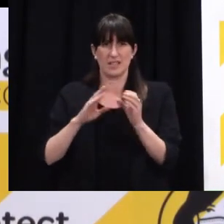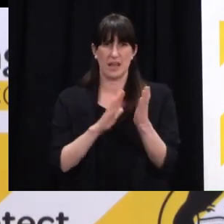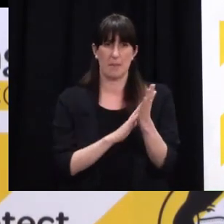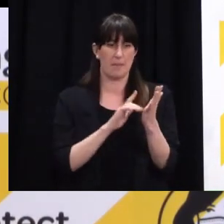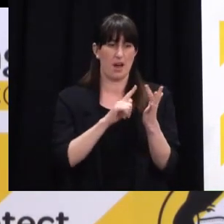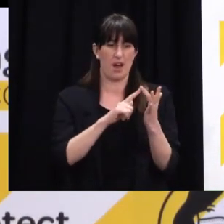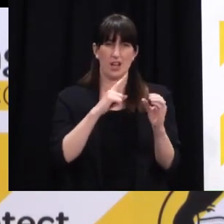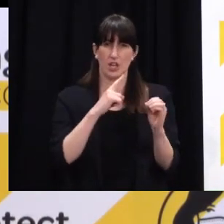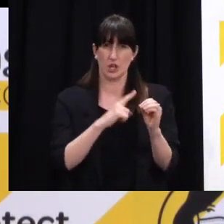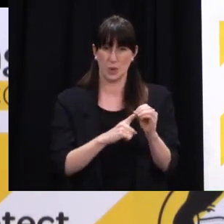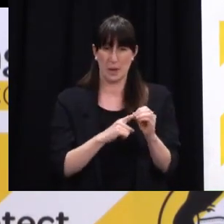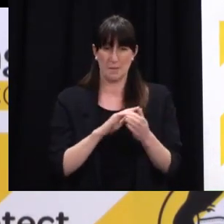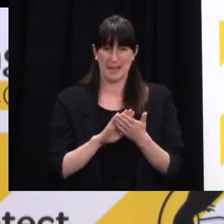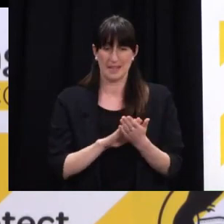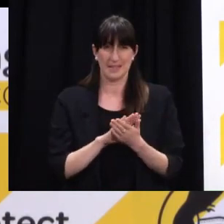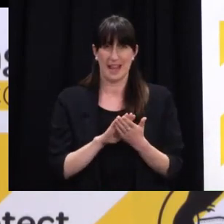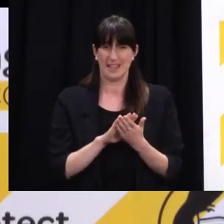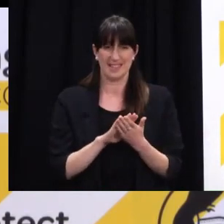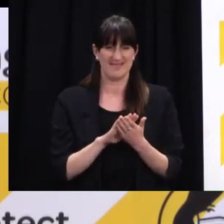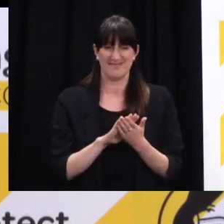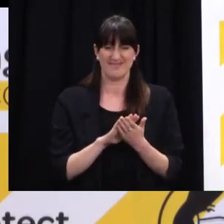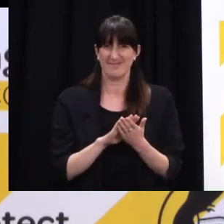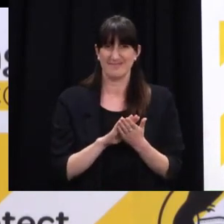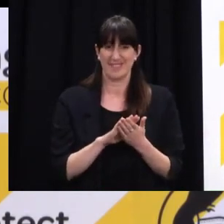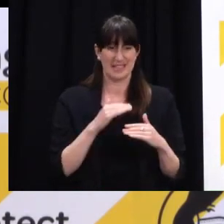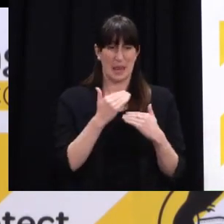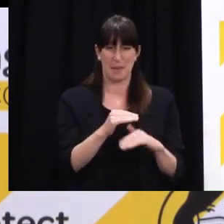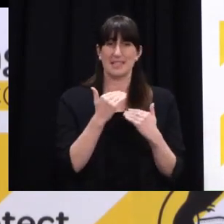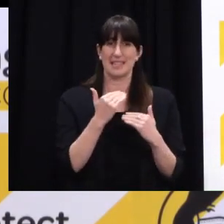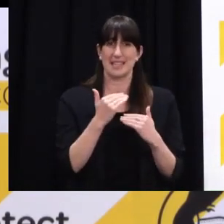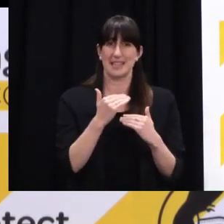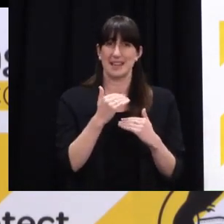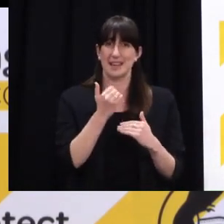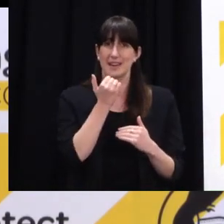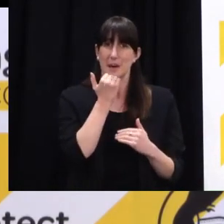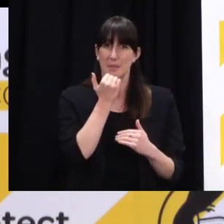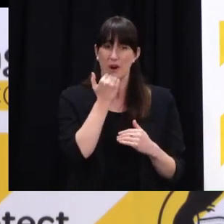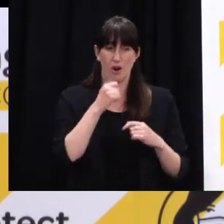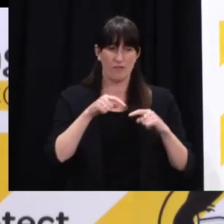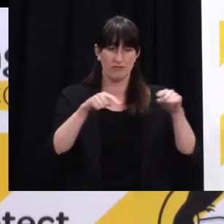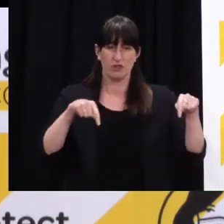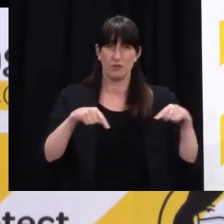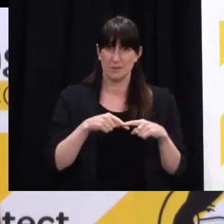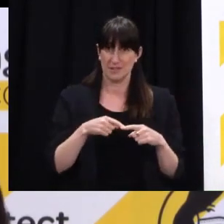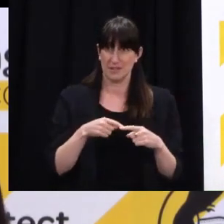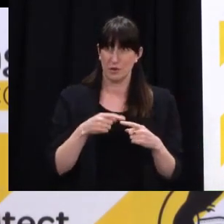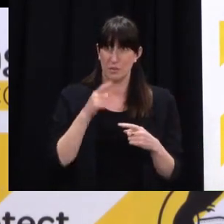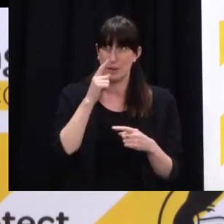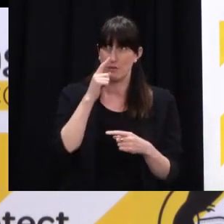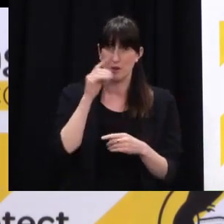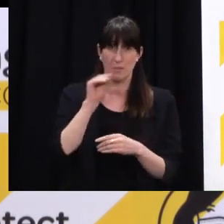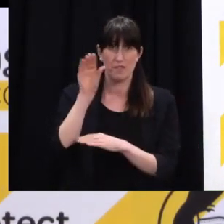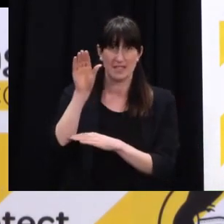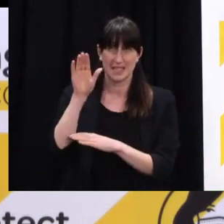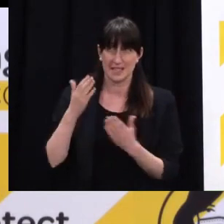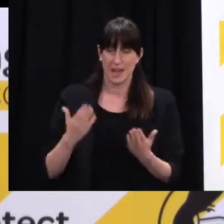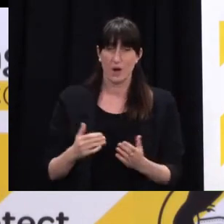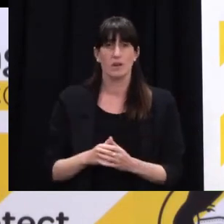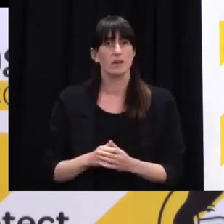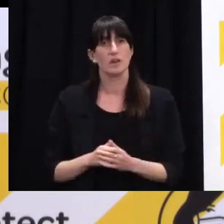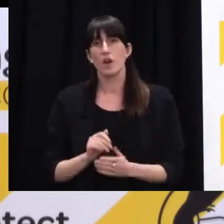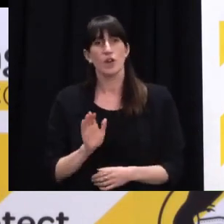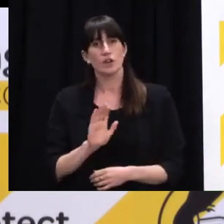No, I don't see it necessarily affecting the capacity, but we're always looking for ways to reduce down risk.